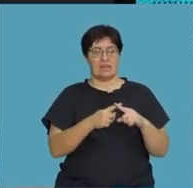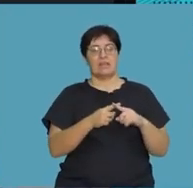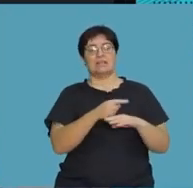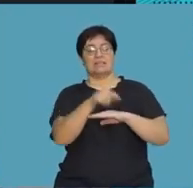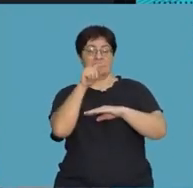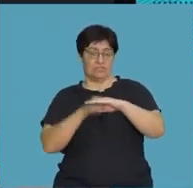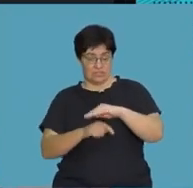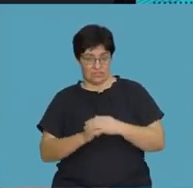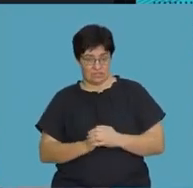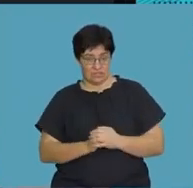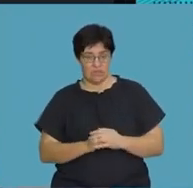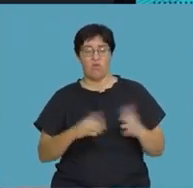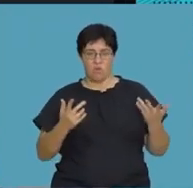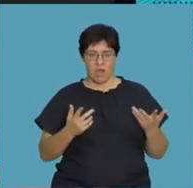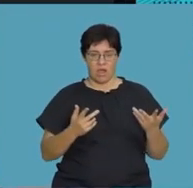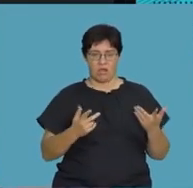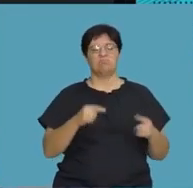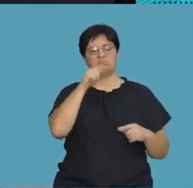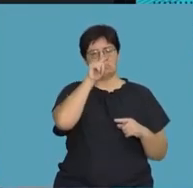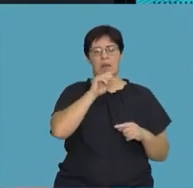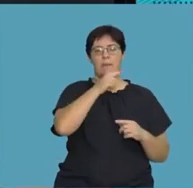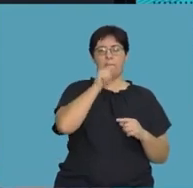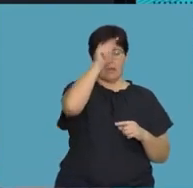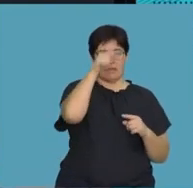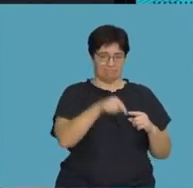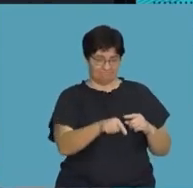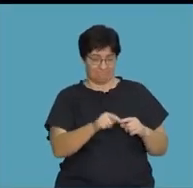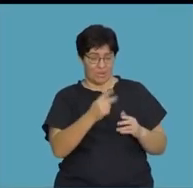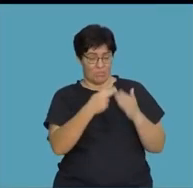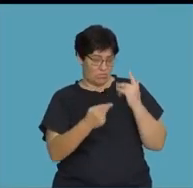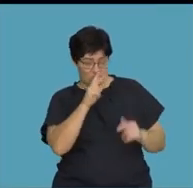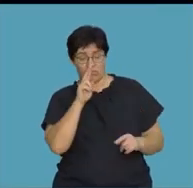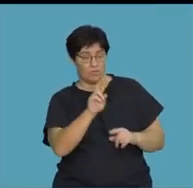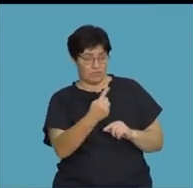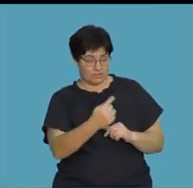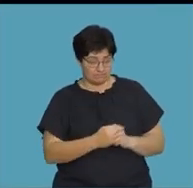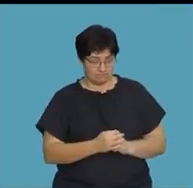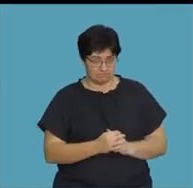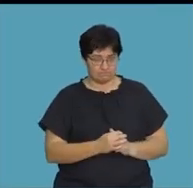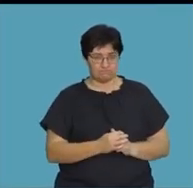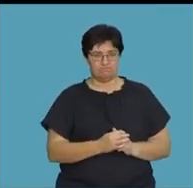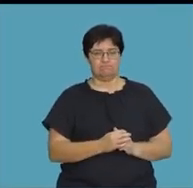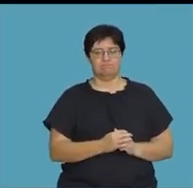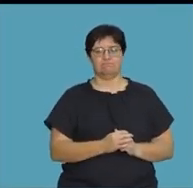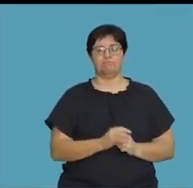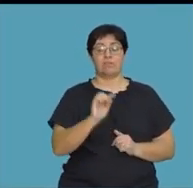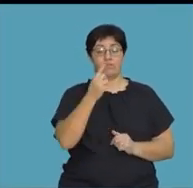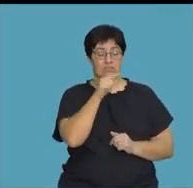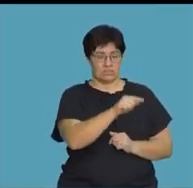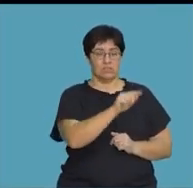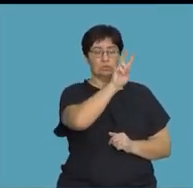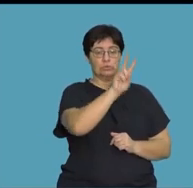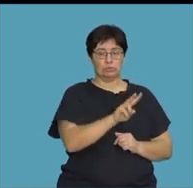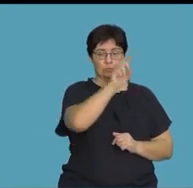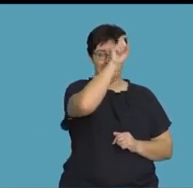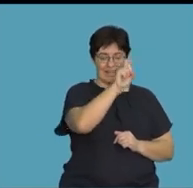into the division because it will be a numerator and a denominator from there. So, let's look at it. So, the first one here